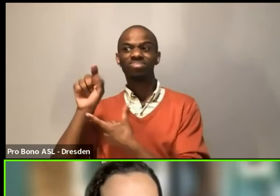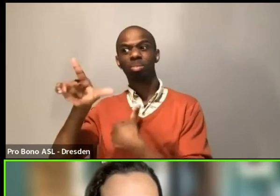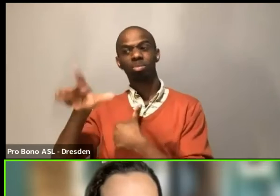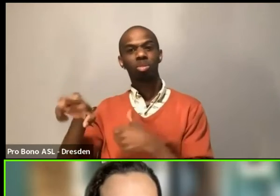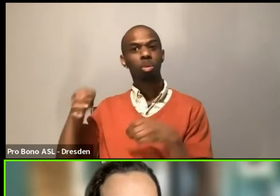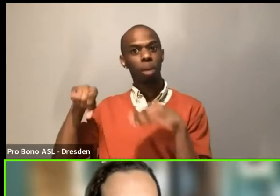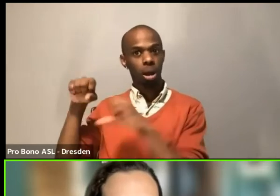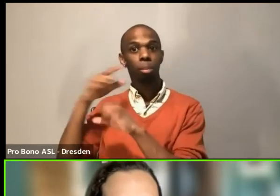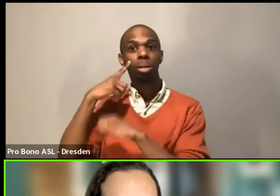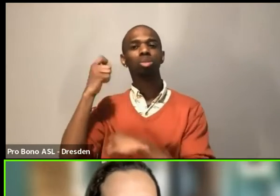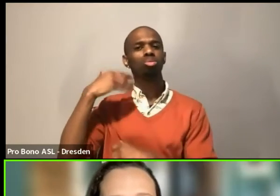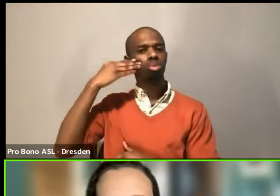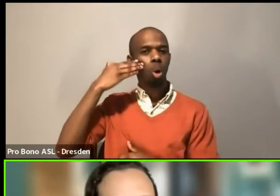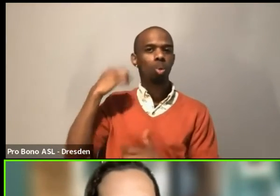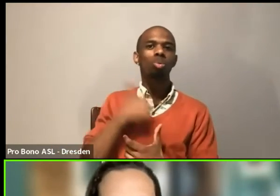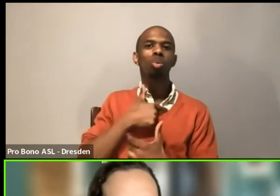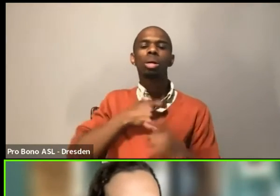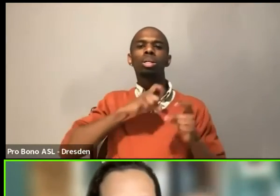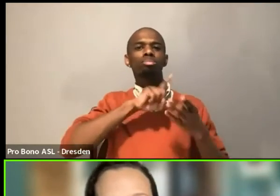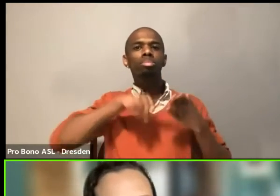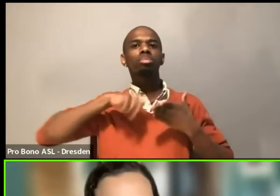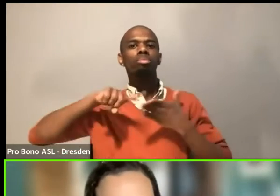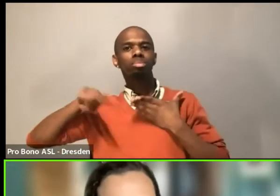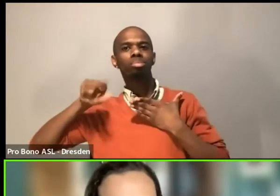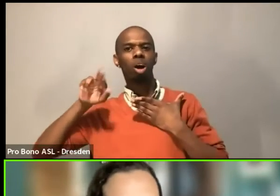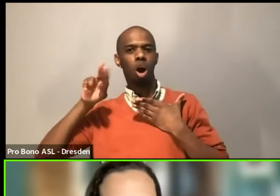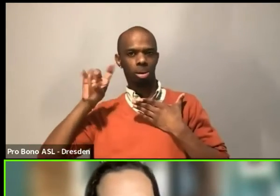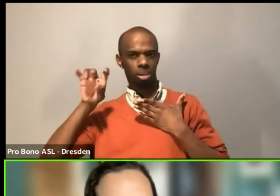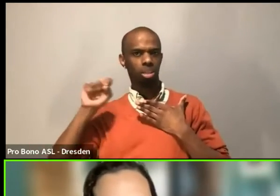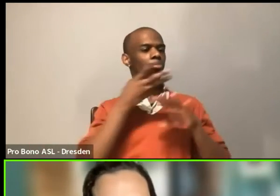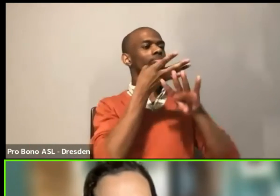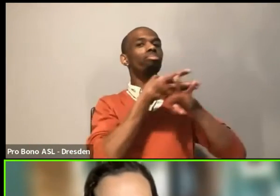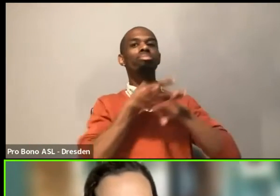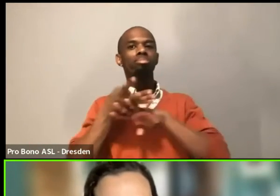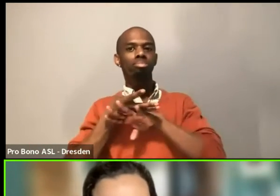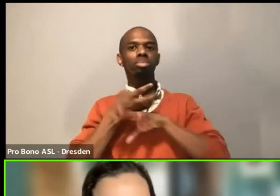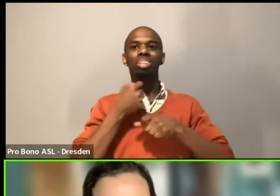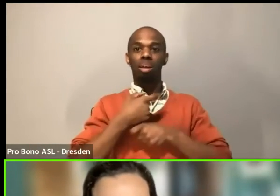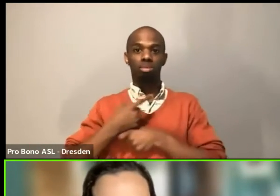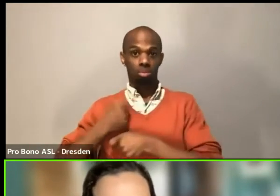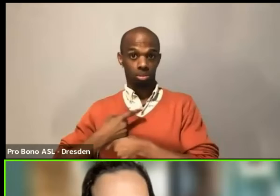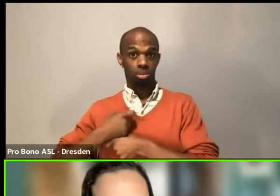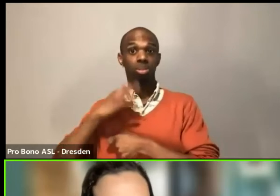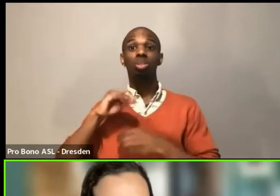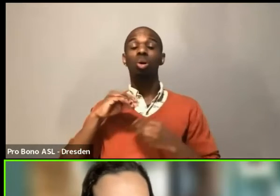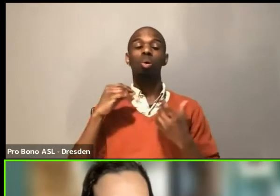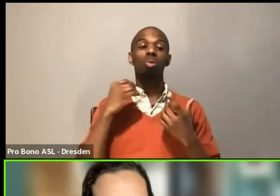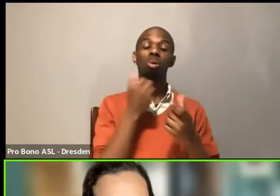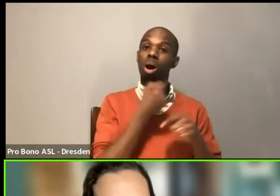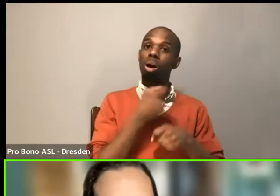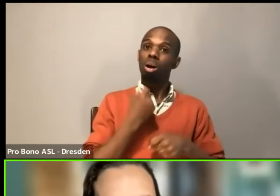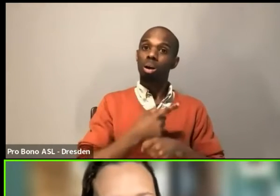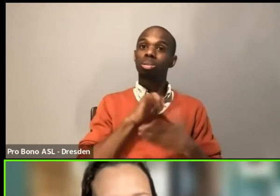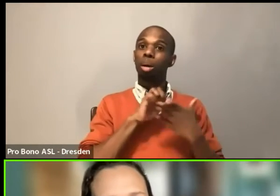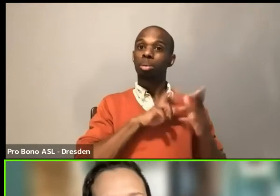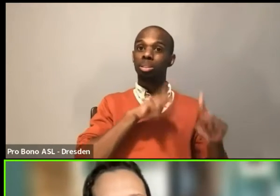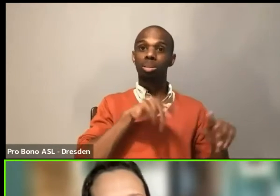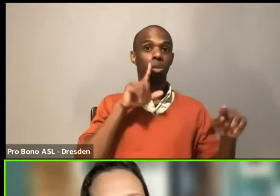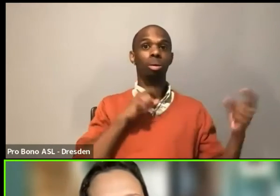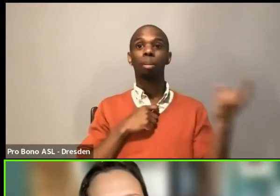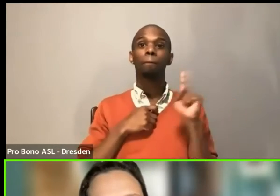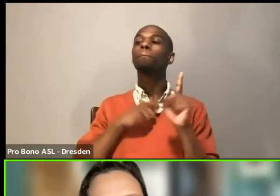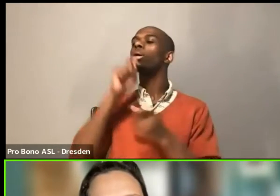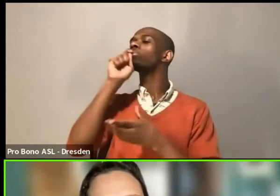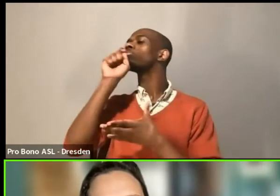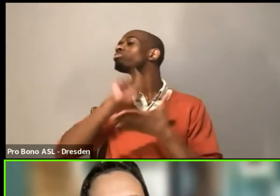audited every year. So like my auditor comes, looks at everything. So we need to make sure that everything is being paid properly under the proper thing. So what